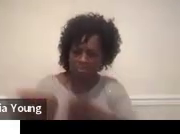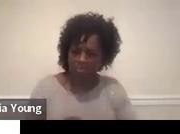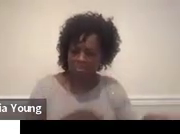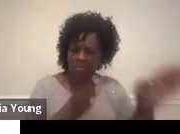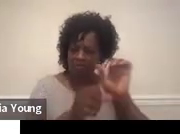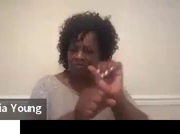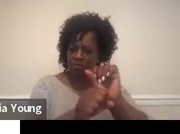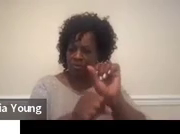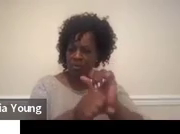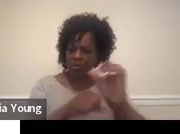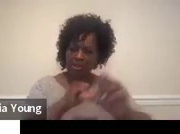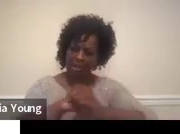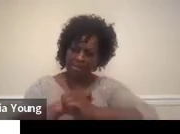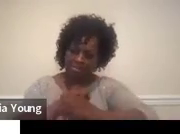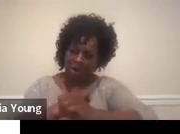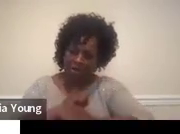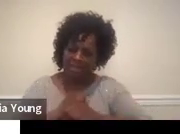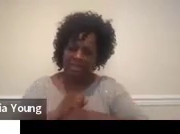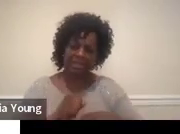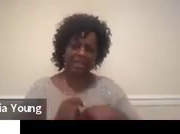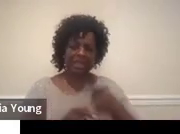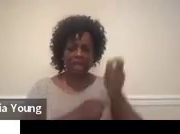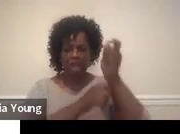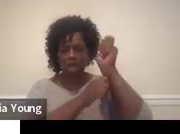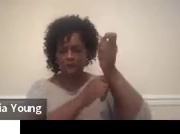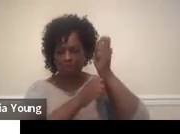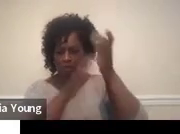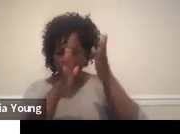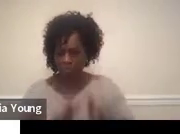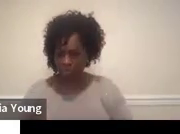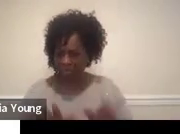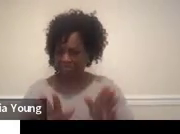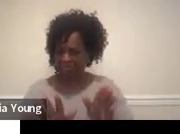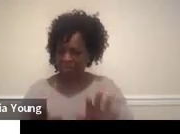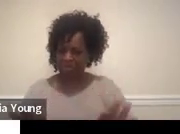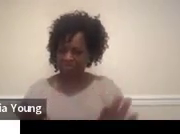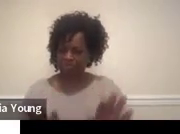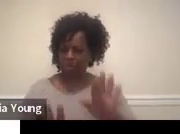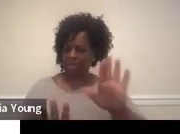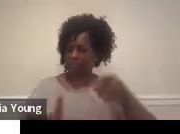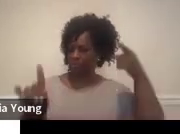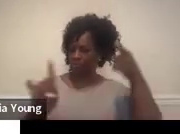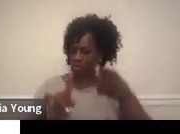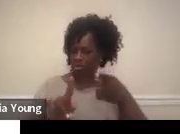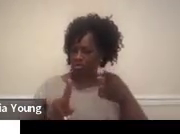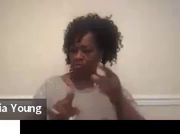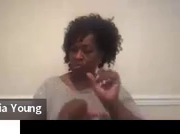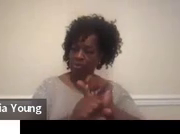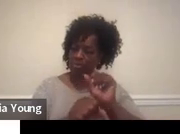working in marketing or carpentry, and that aligned to that employment goal.